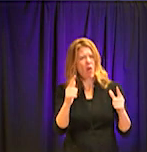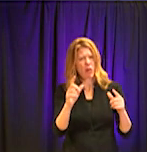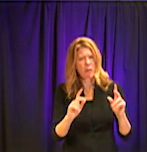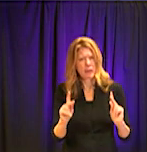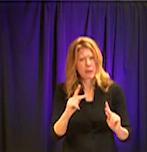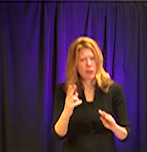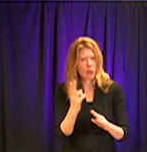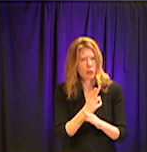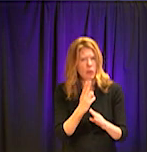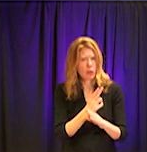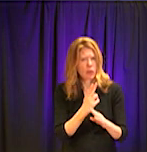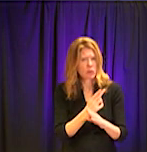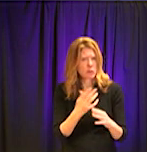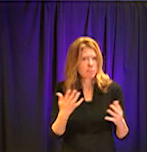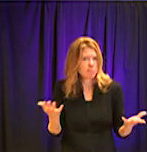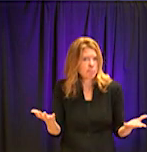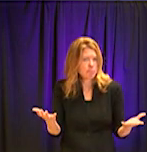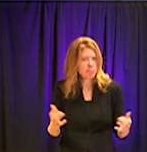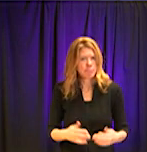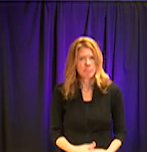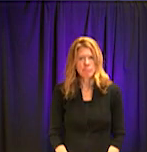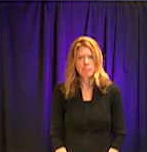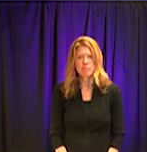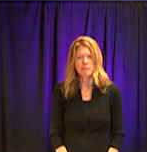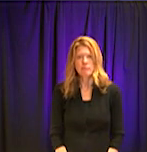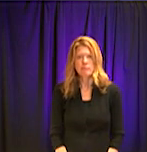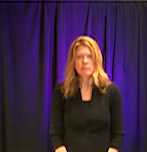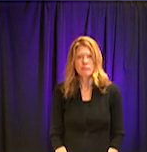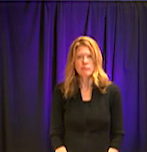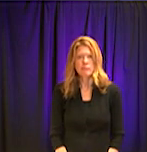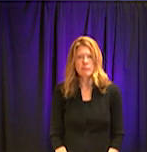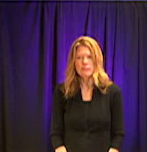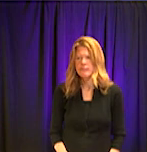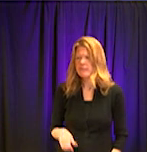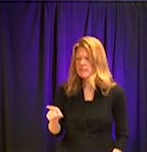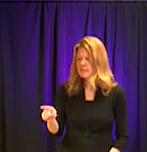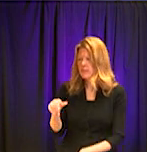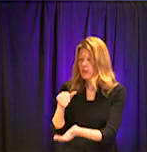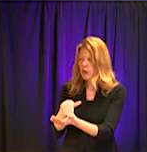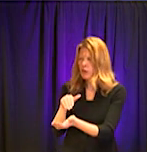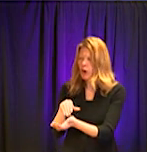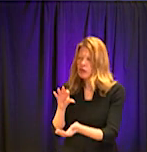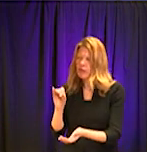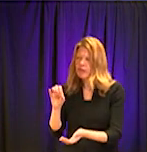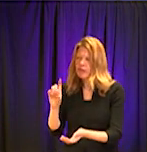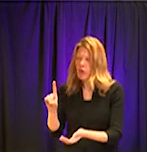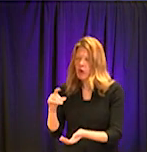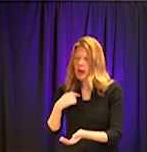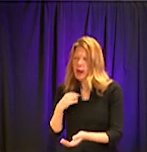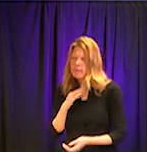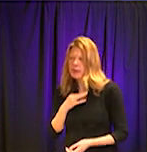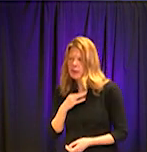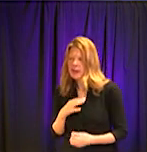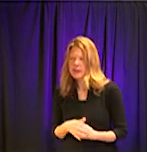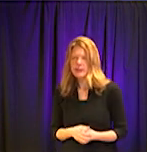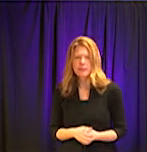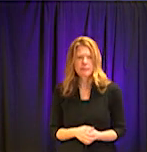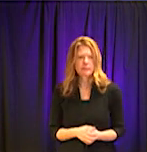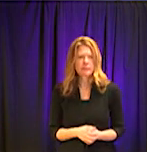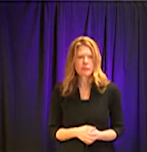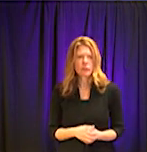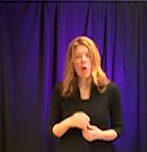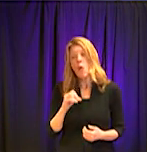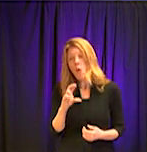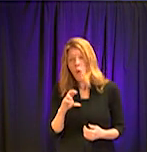wear them? So I'm going to direct that question to Dr. Ford. Oh, okay. Well, I will take Dr.